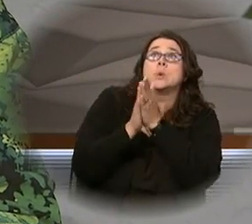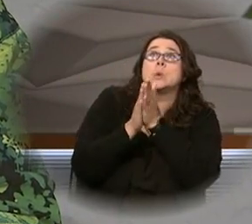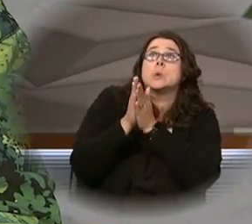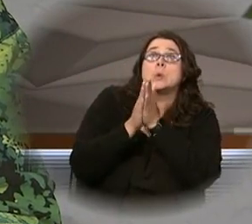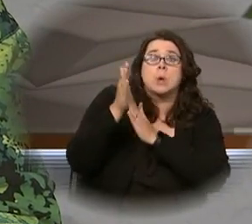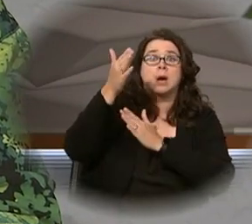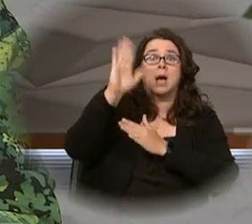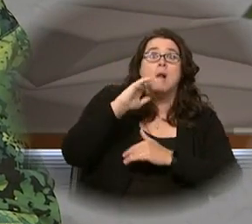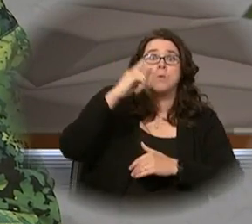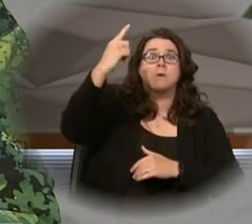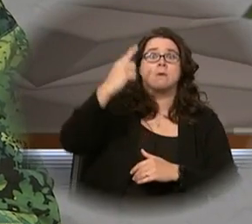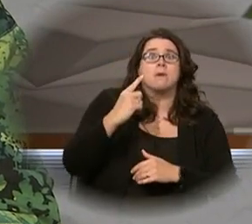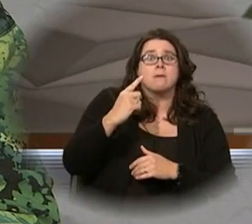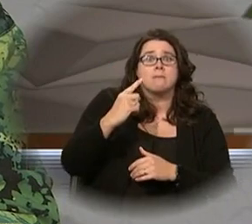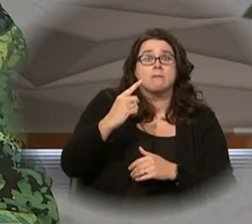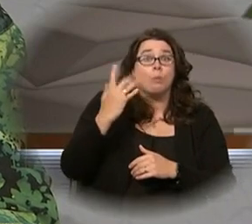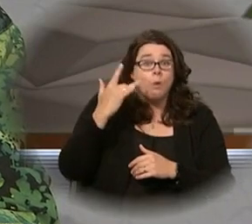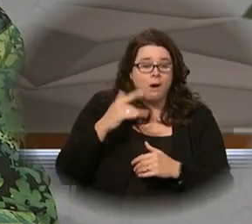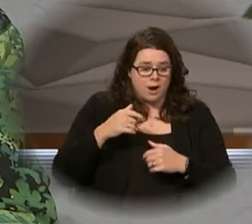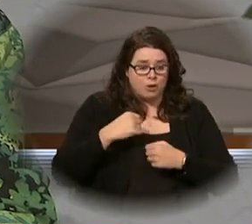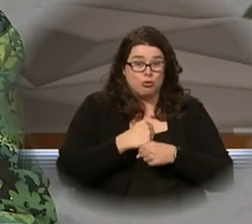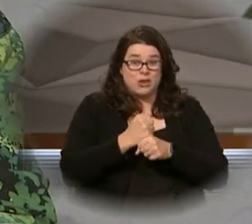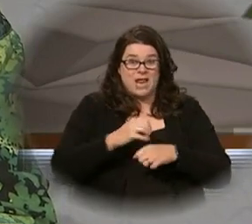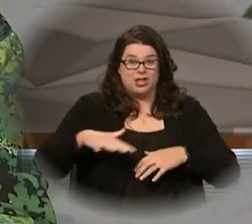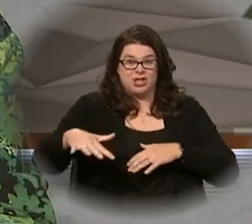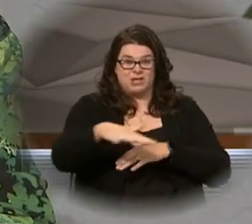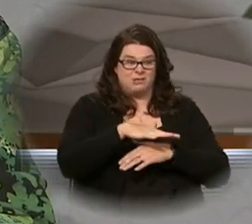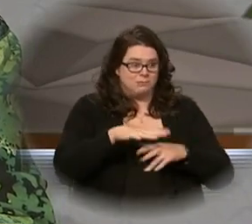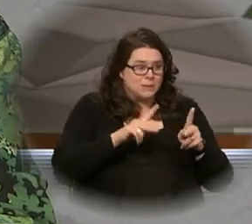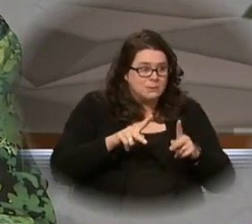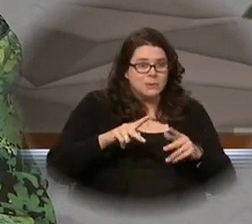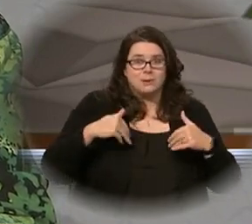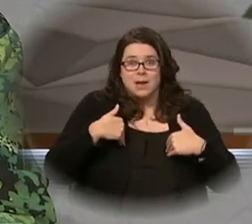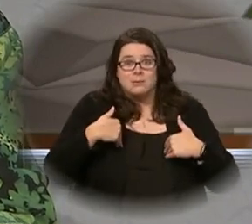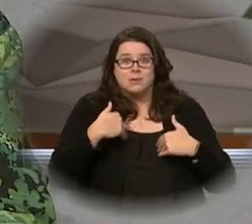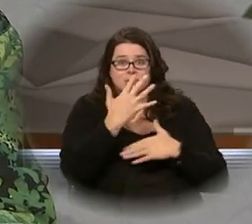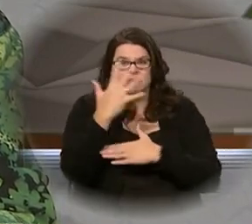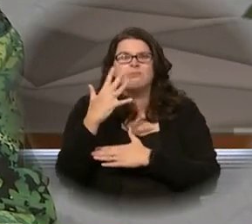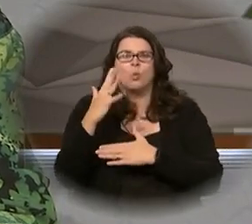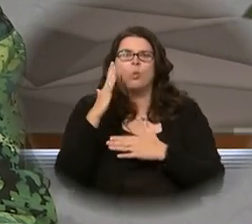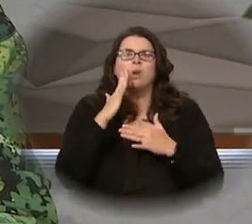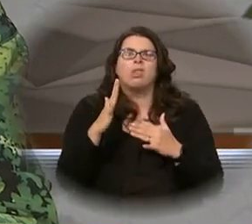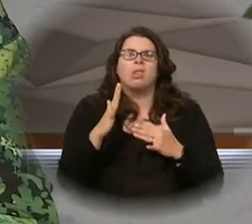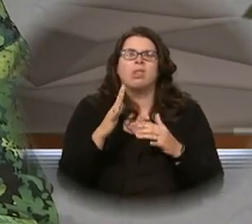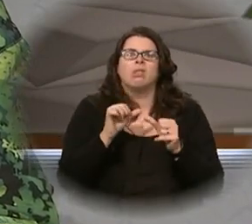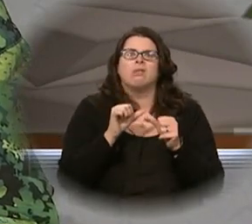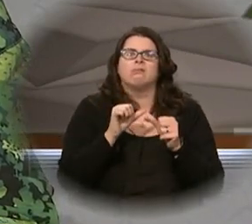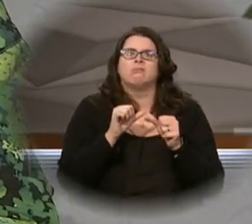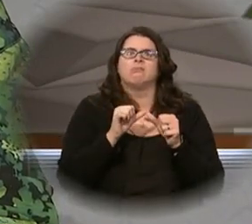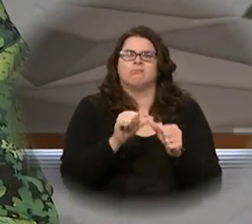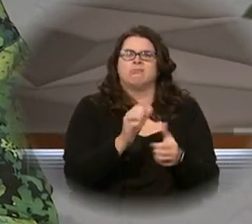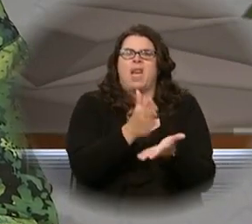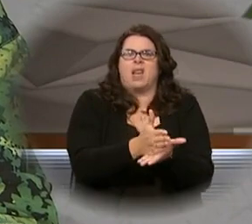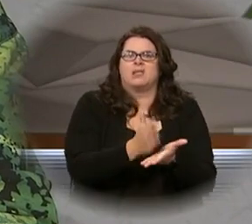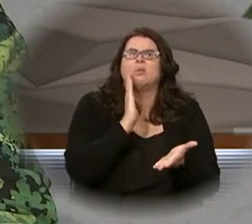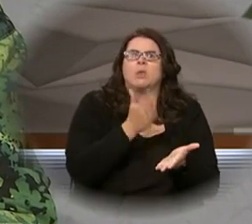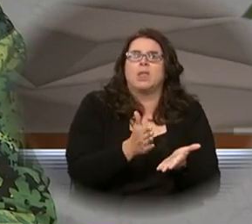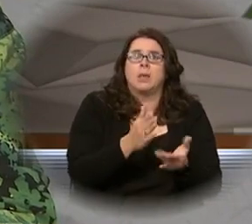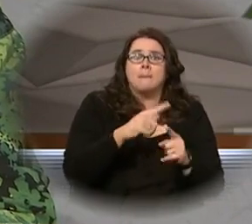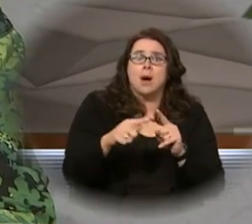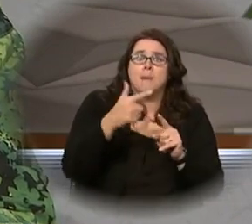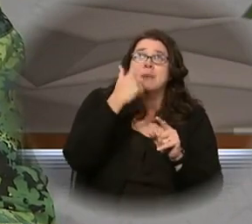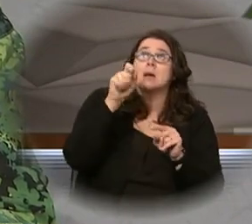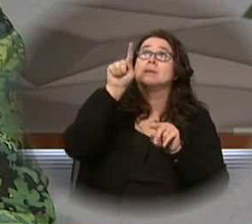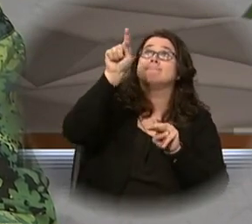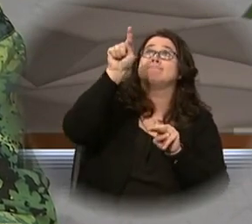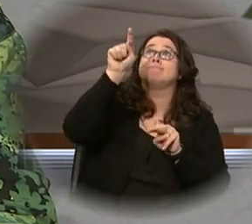of God. For creation was made subject to fertility and of its own accord, but because of the